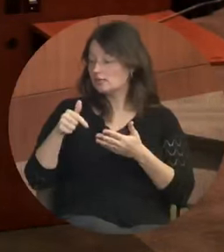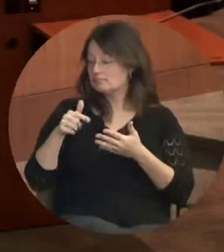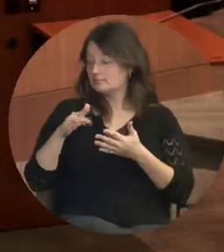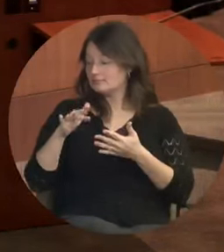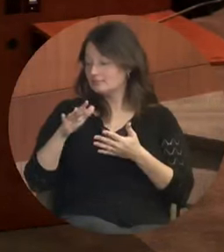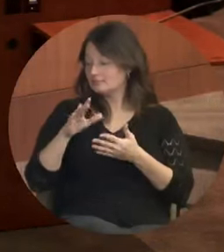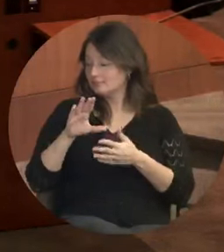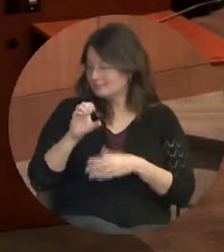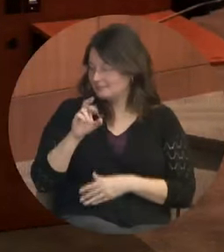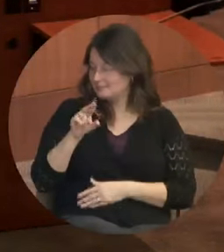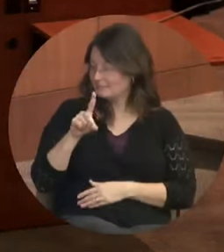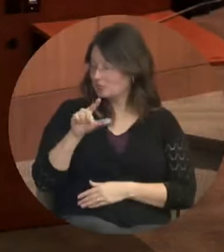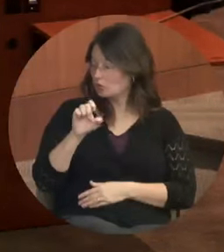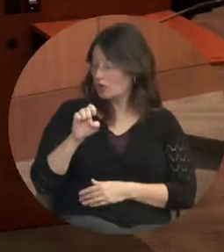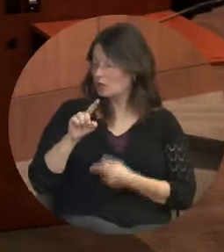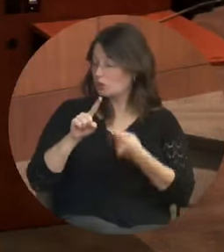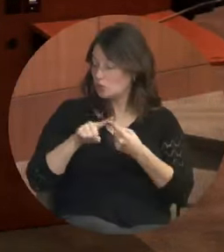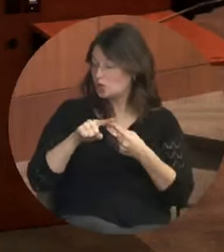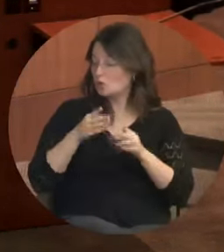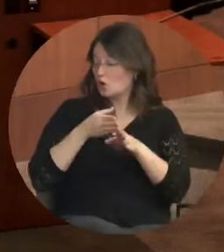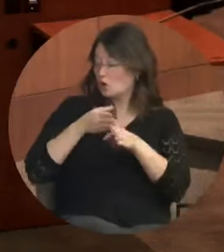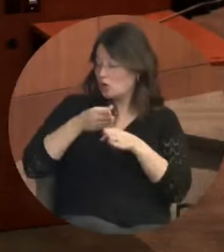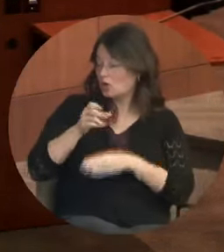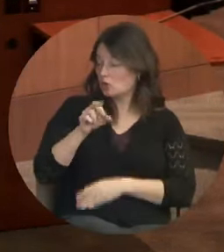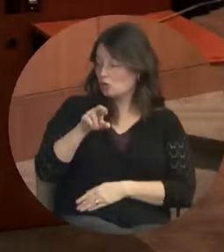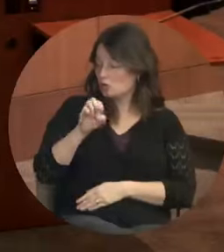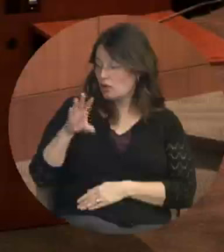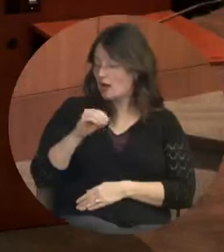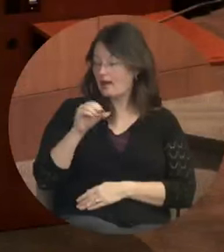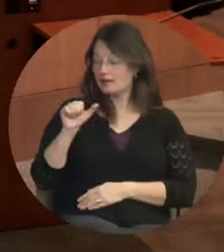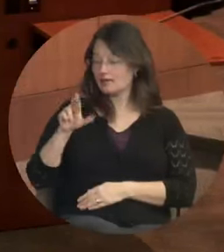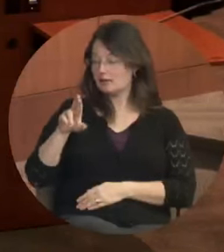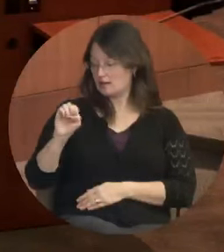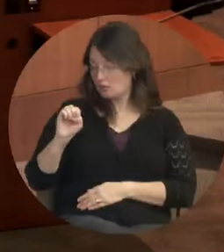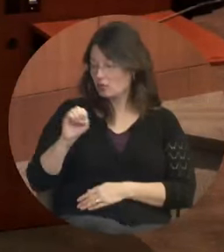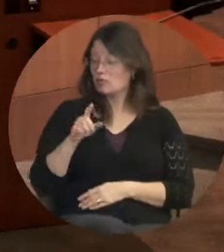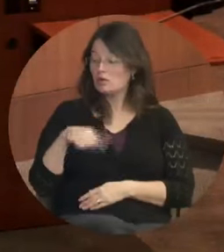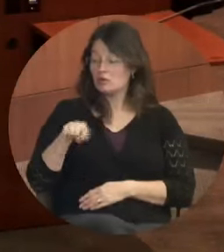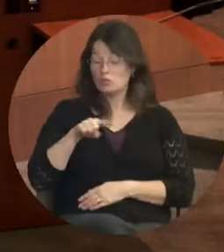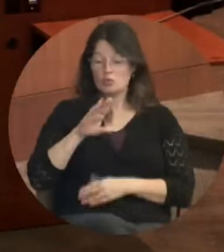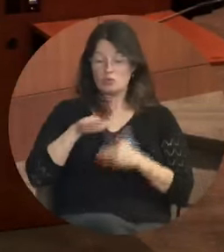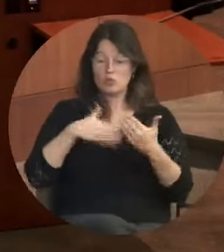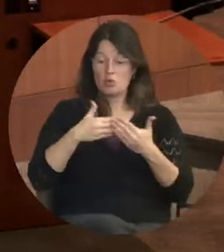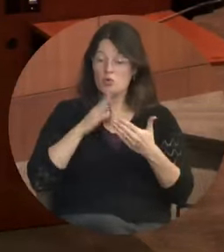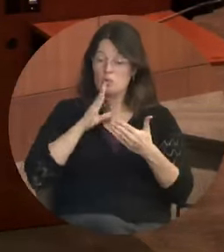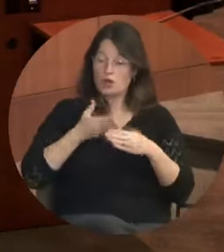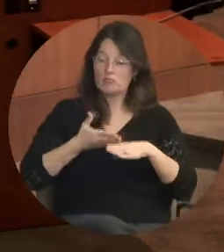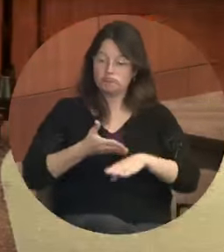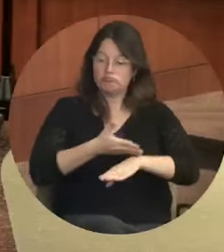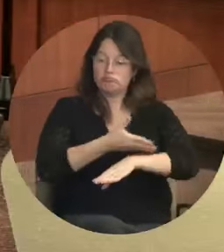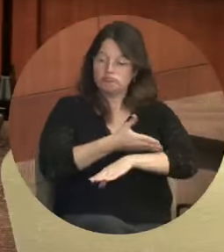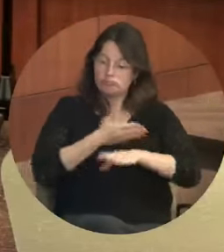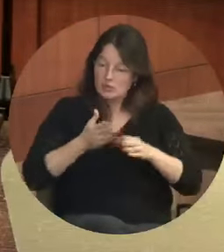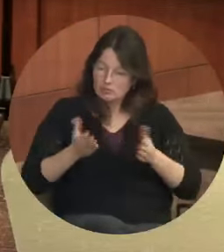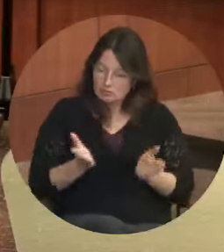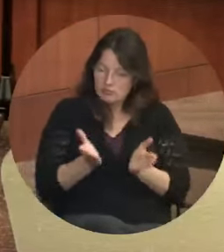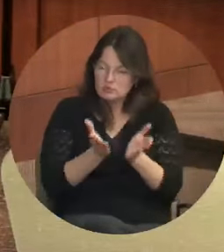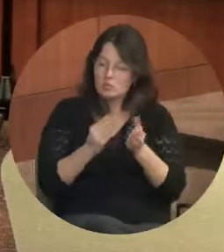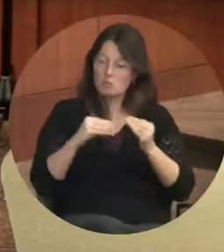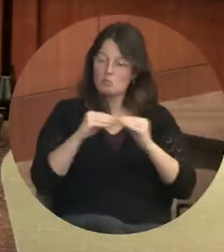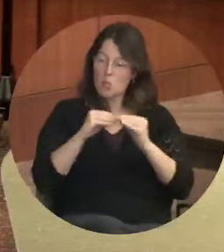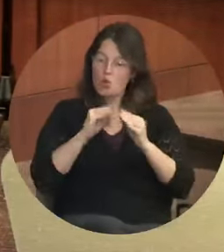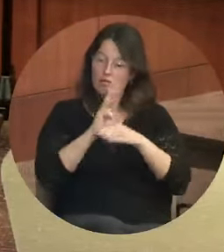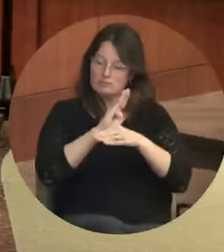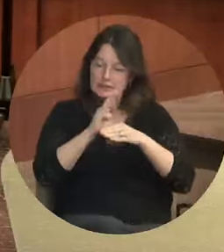service and build a new terminal which has the power to significantly increase commerce. We want to make the city friendlier